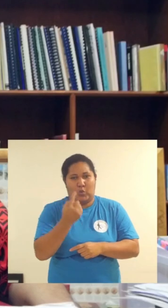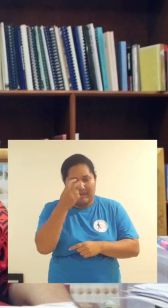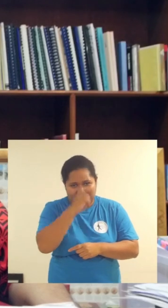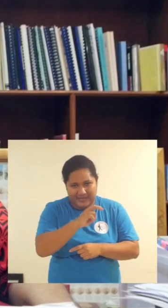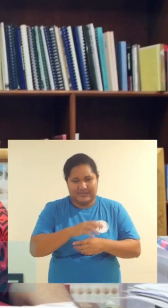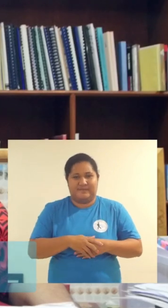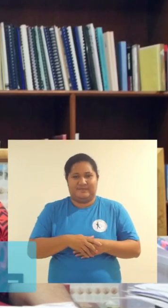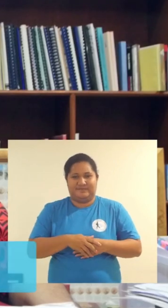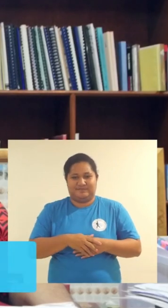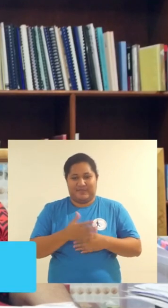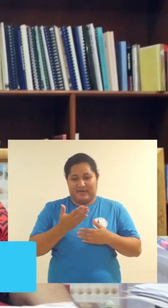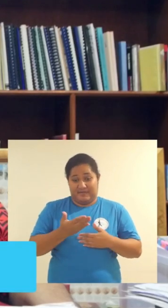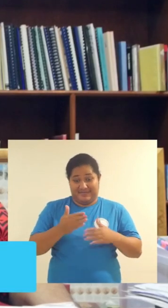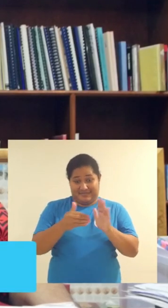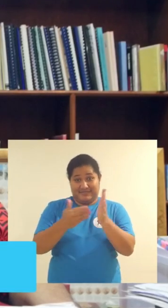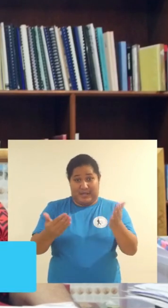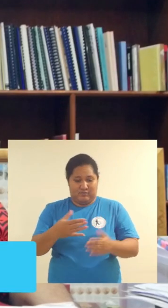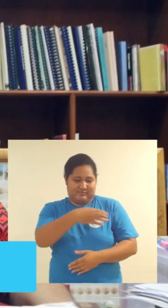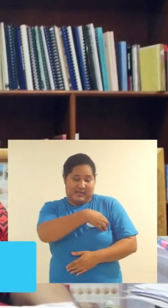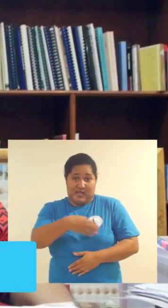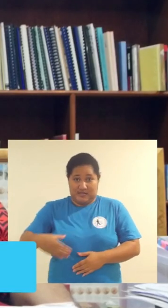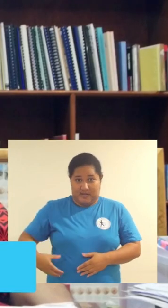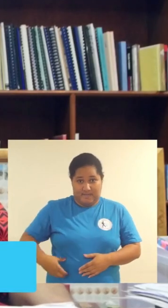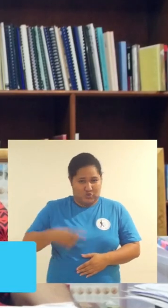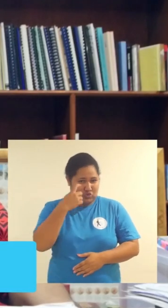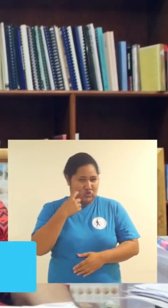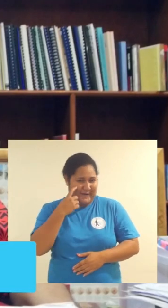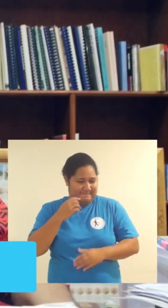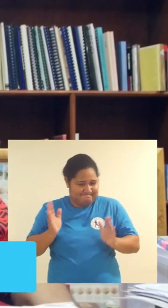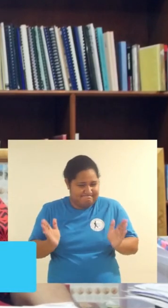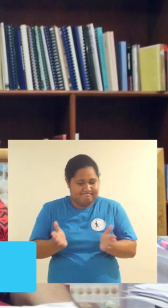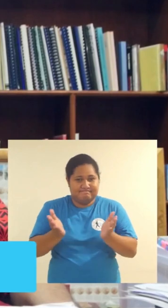I need to research the ever pivoted. not of it.